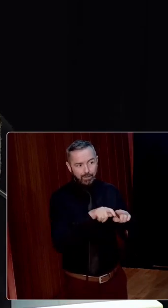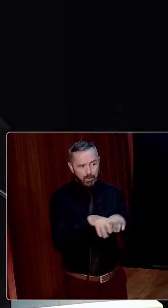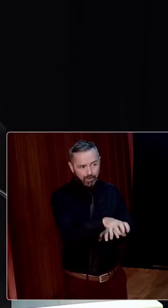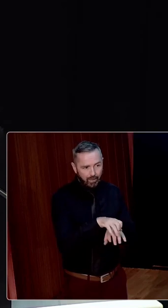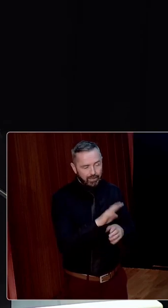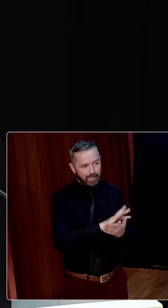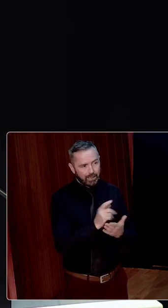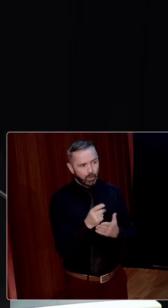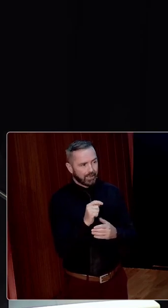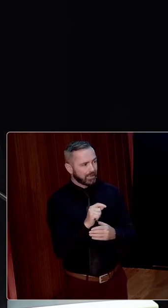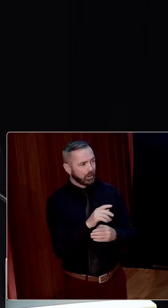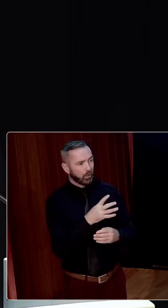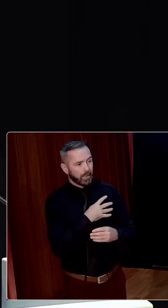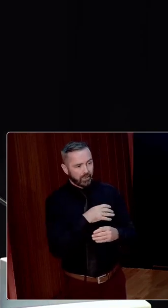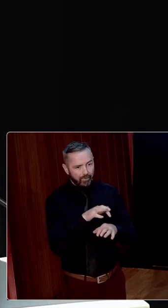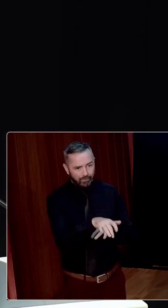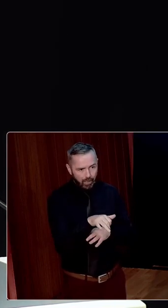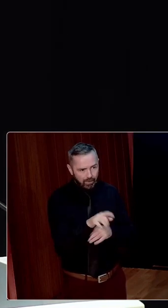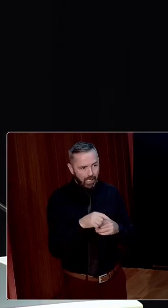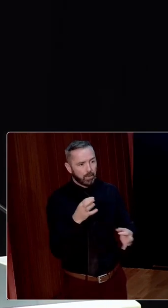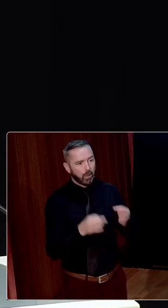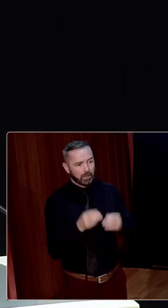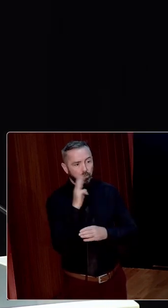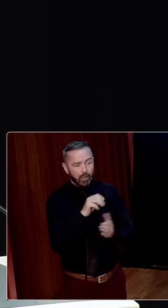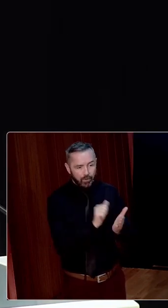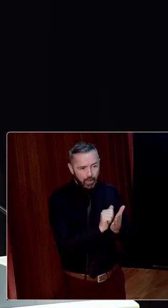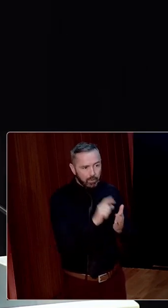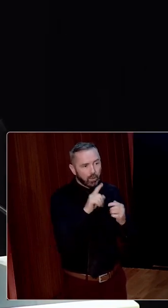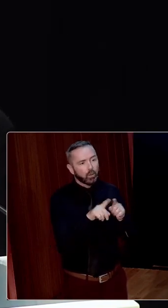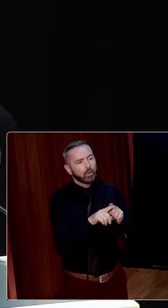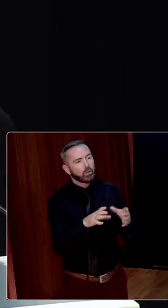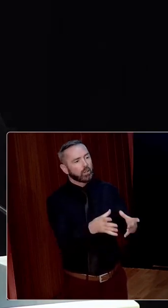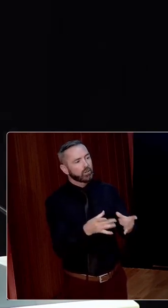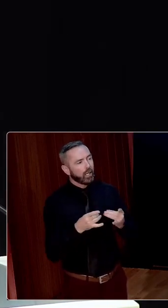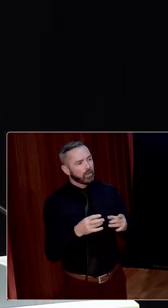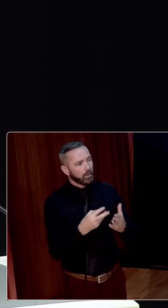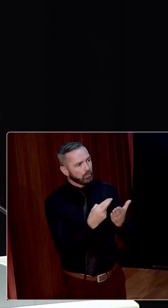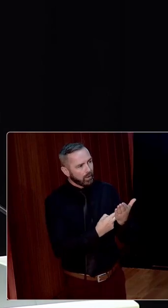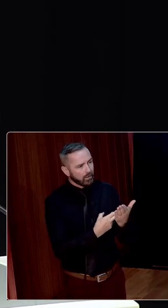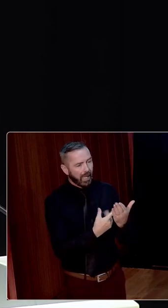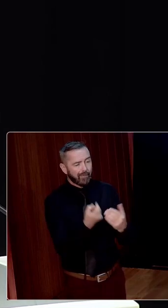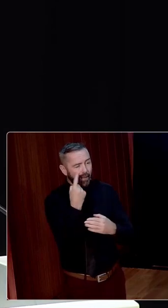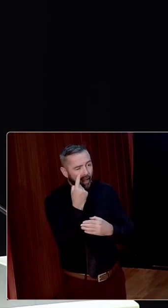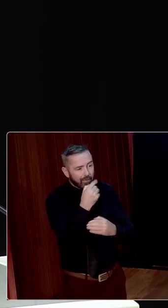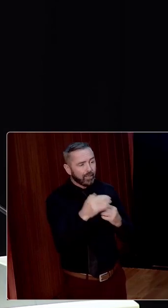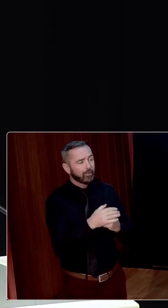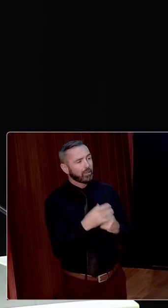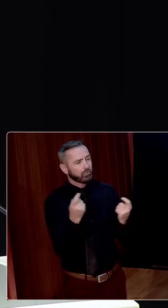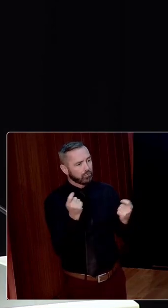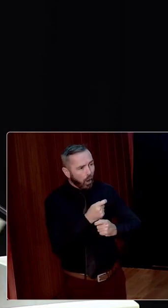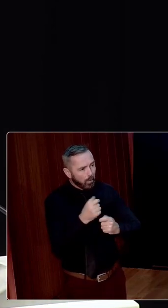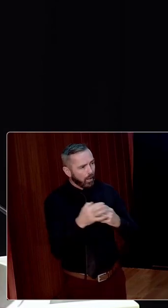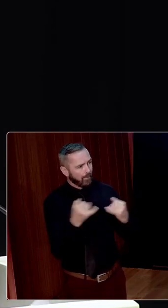to innumerable politicians' private papers, but also charitable records, obviously contain evidence of the trauma